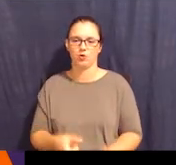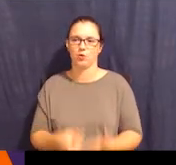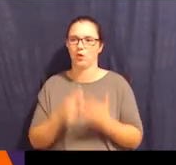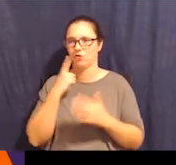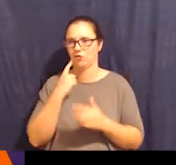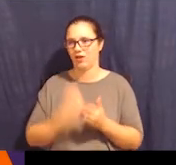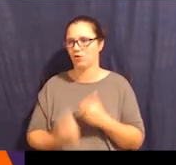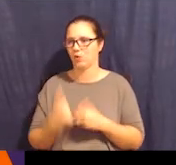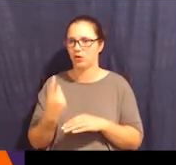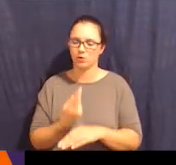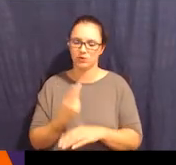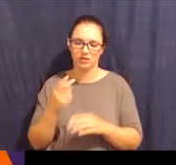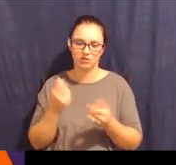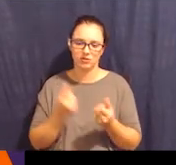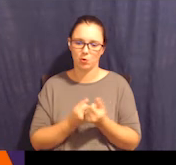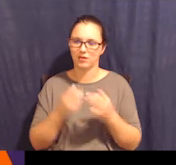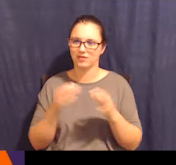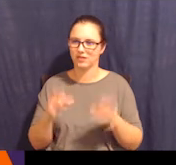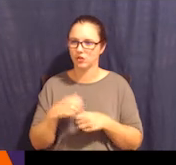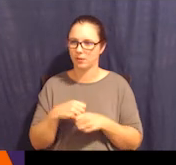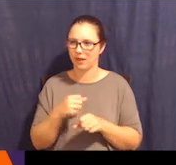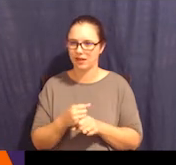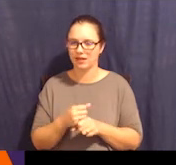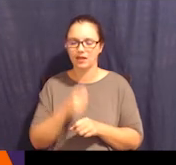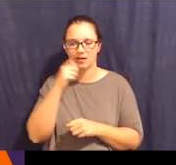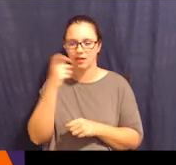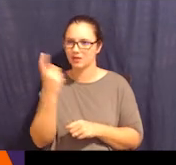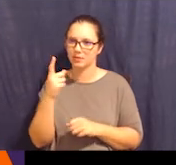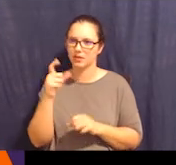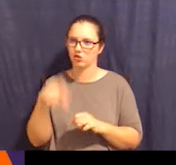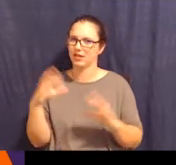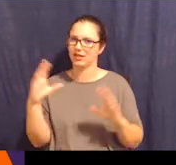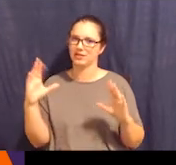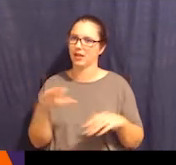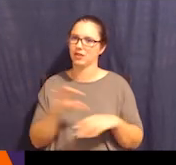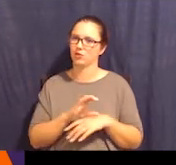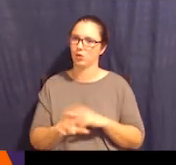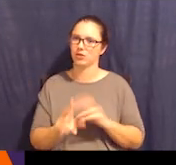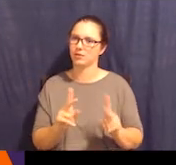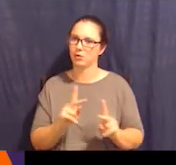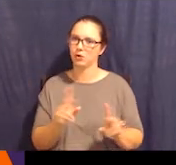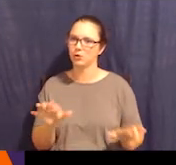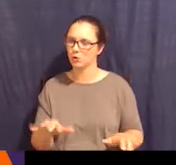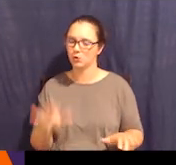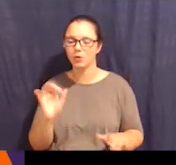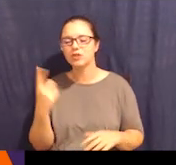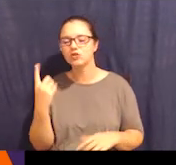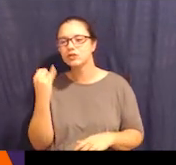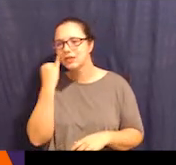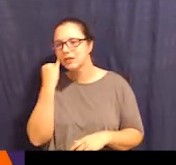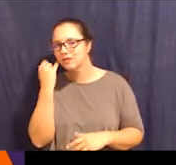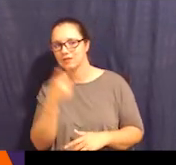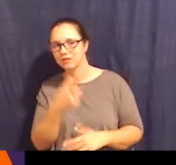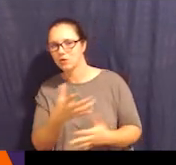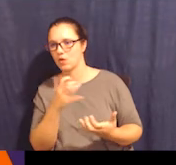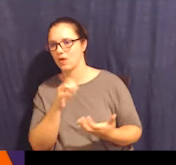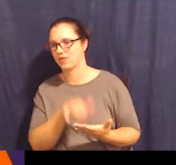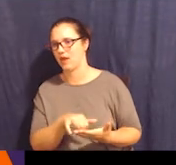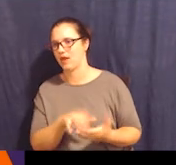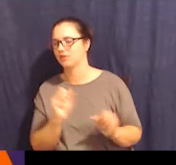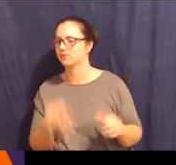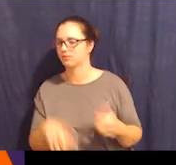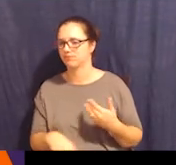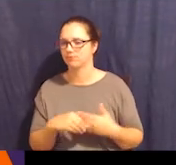expect or force people to do. It's just, if it's what they want. And I think it's really important to note too, that